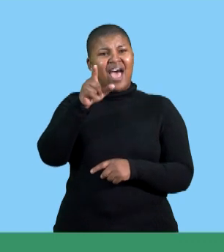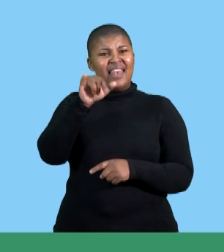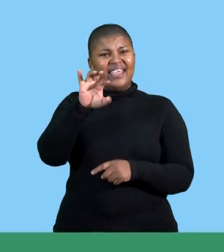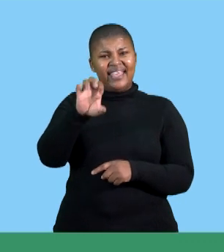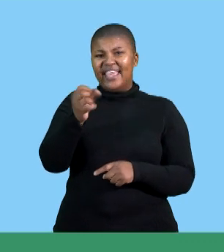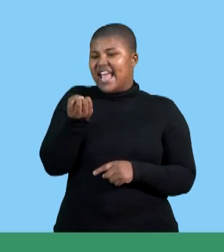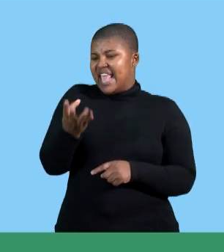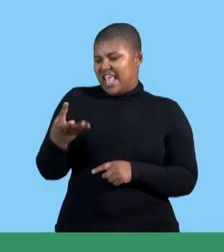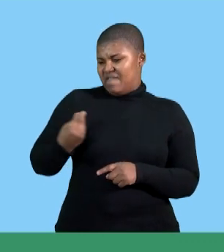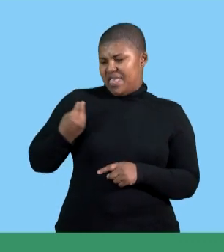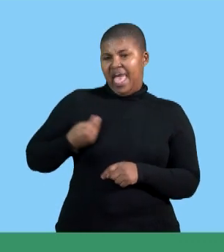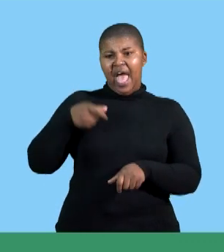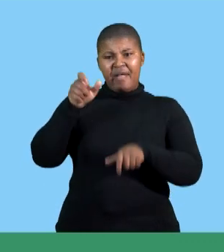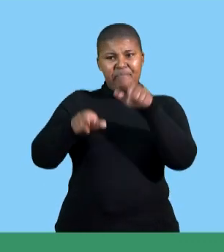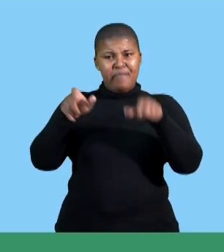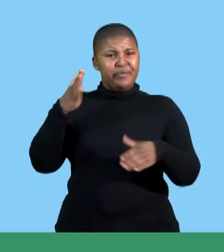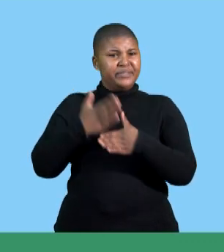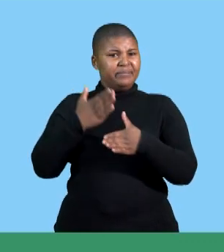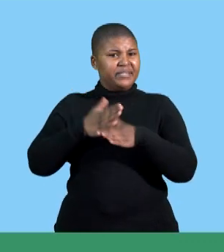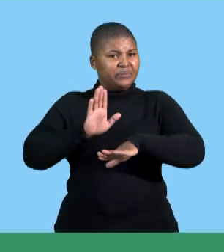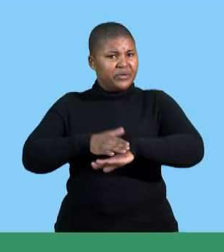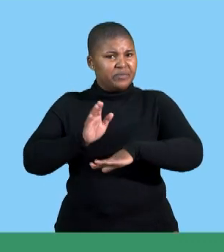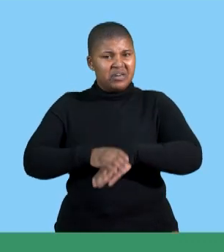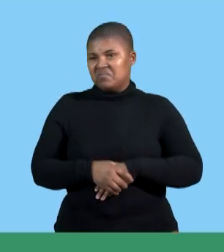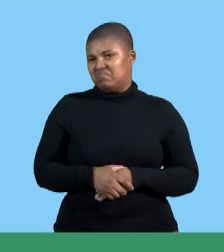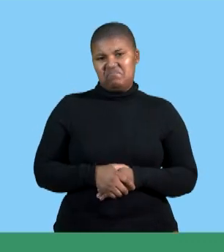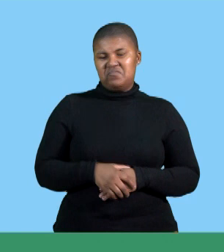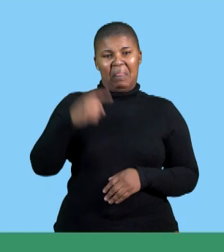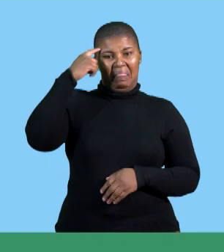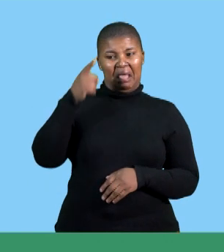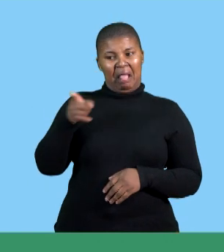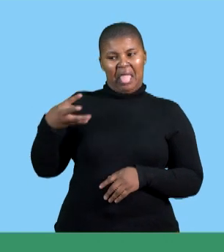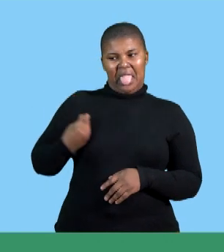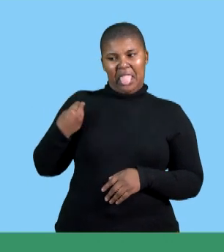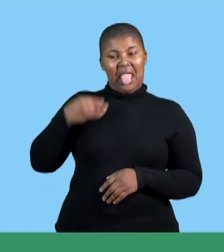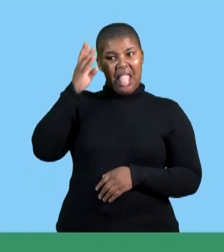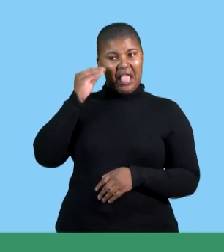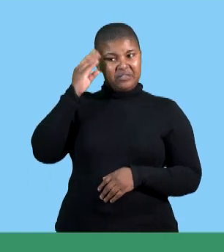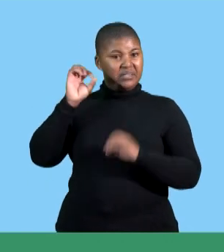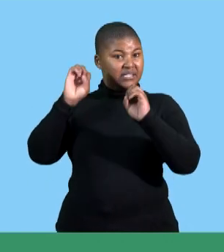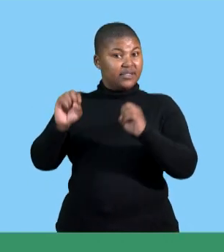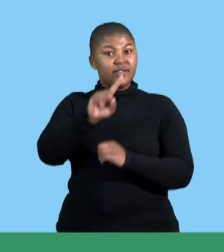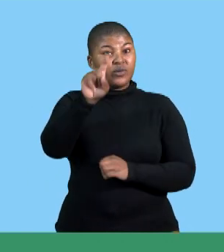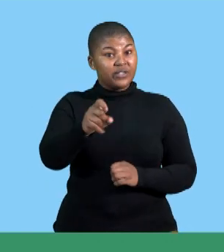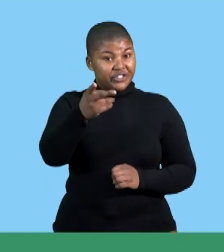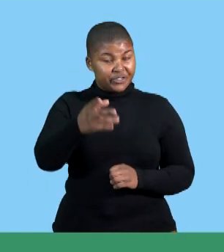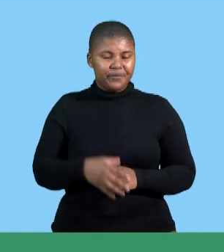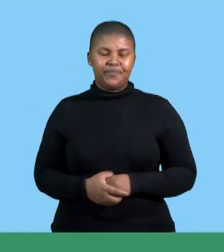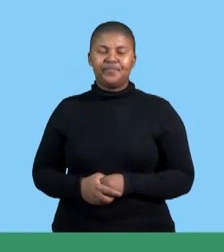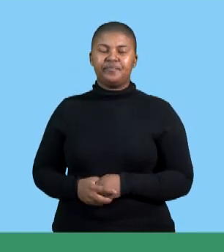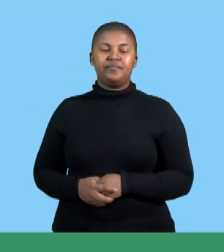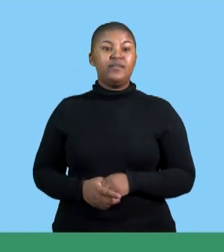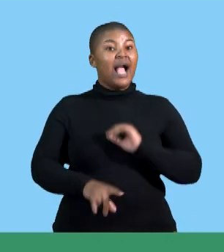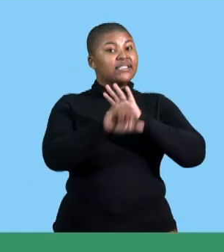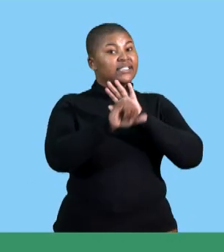believes that younger people do not have enough experience let us look at our question identify two